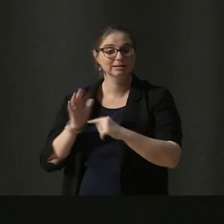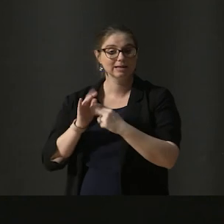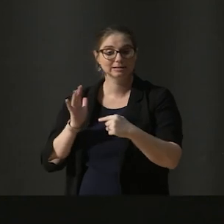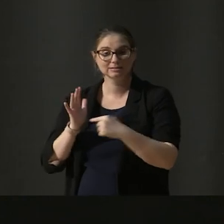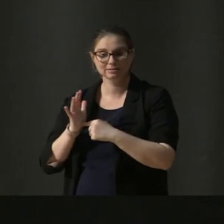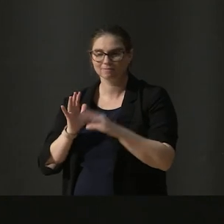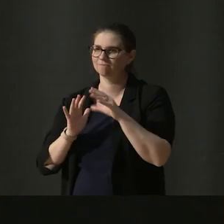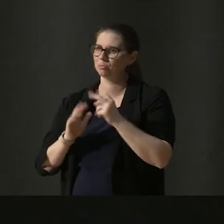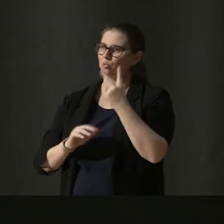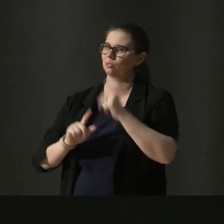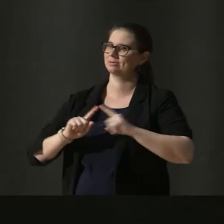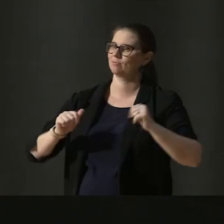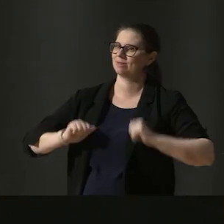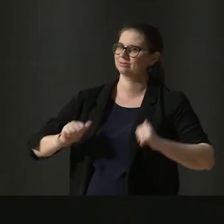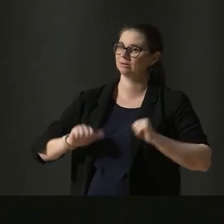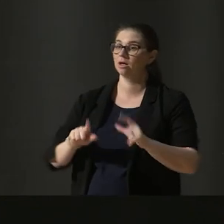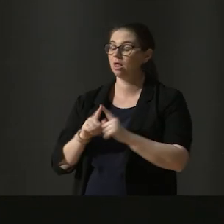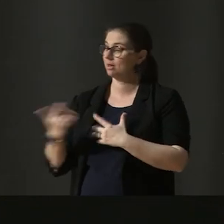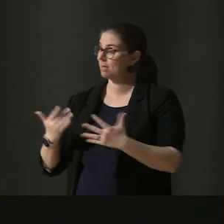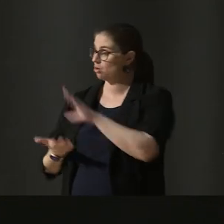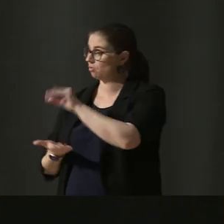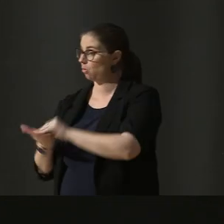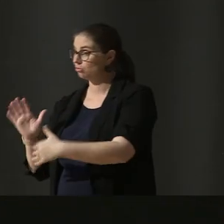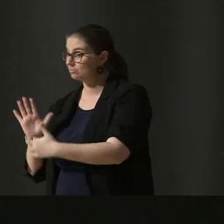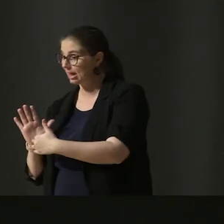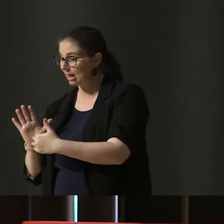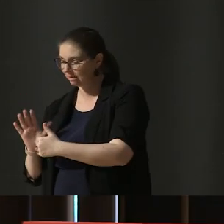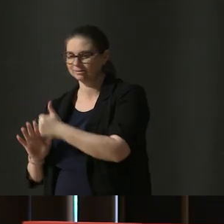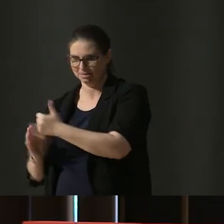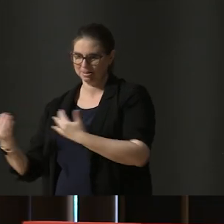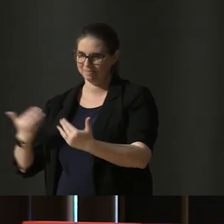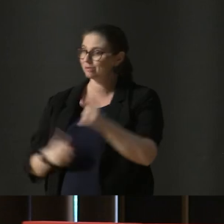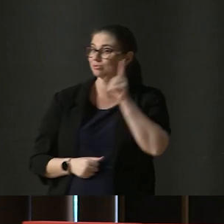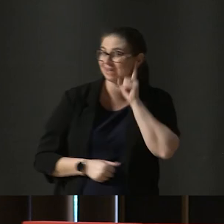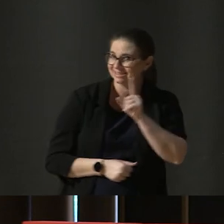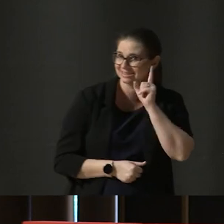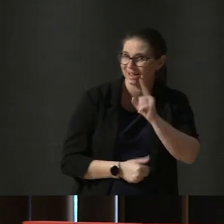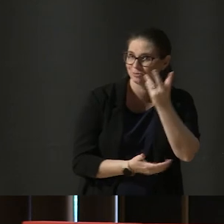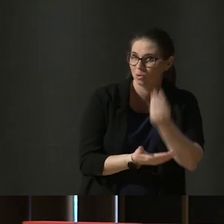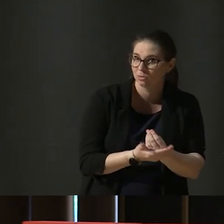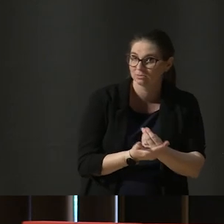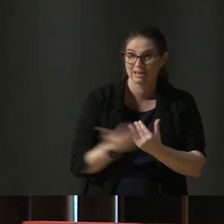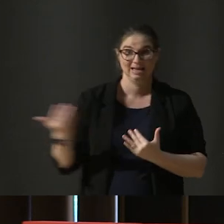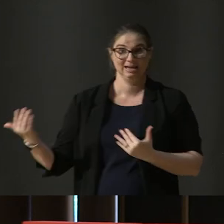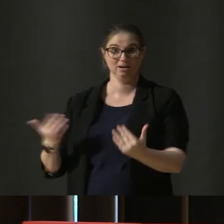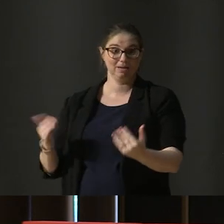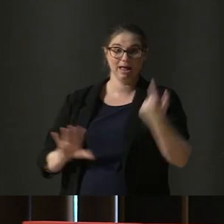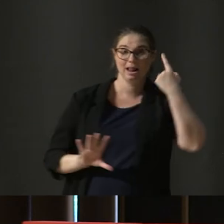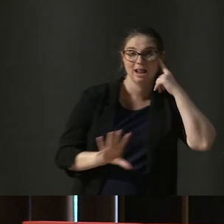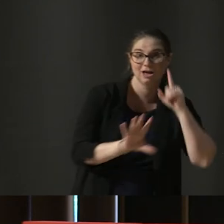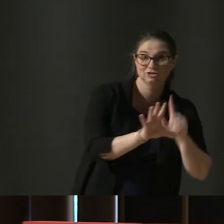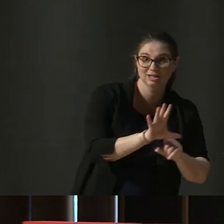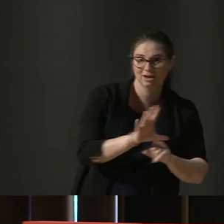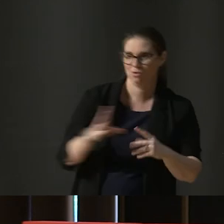session. Compare how you sound today to how you sounded yesterday. Compare how you sounded last year with how you